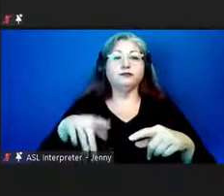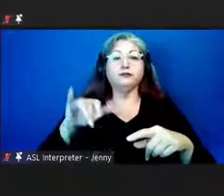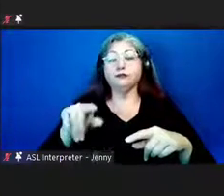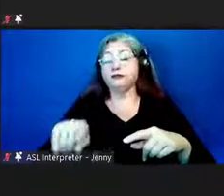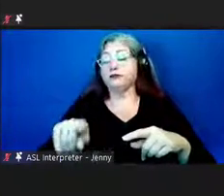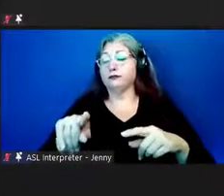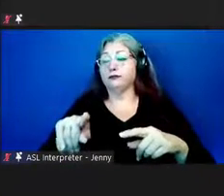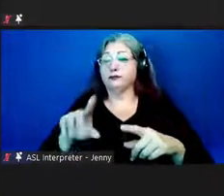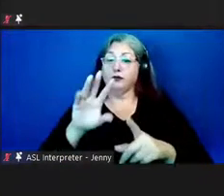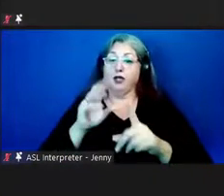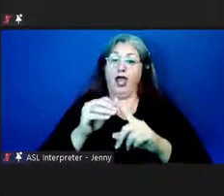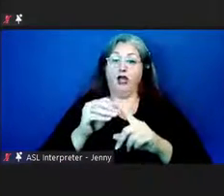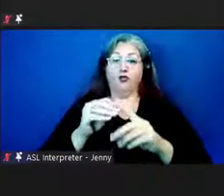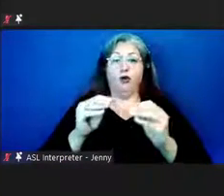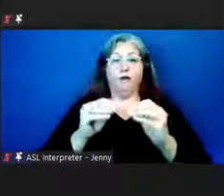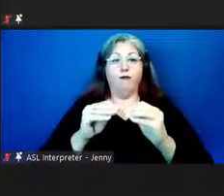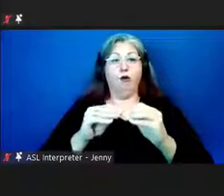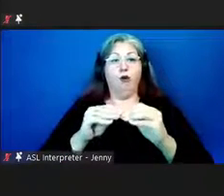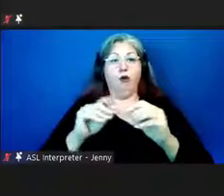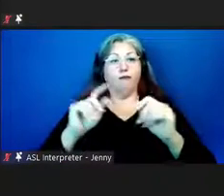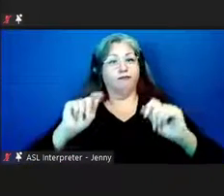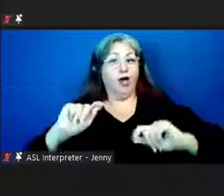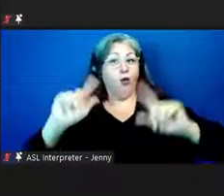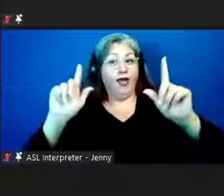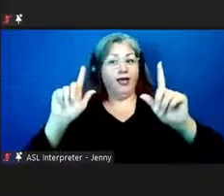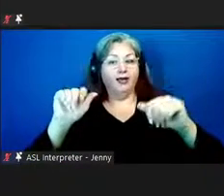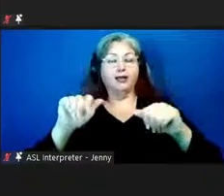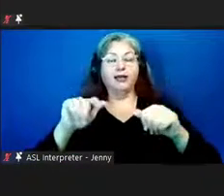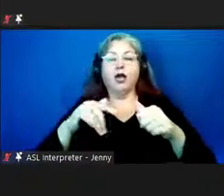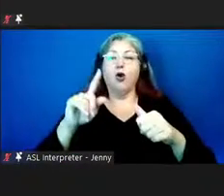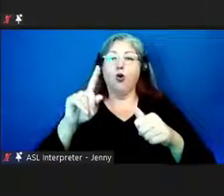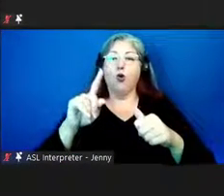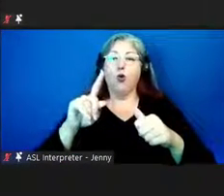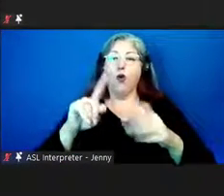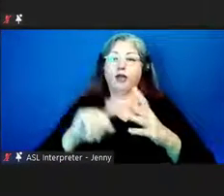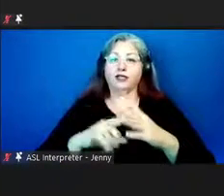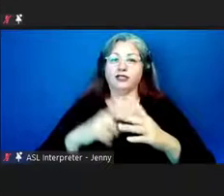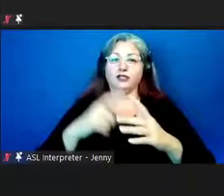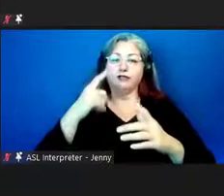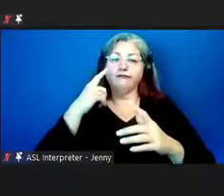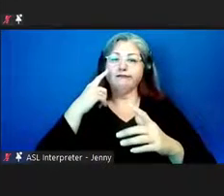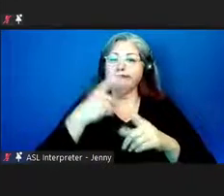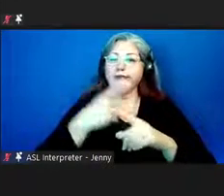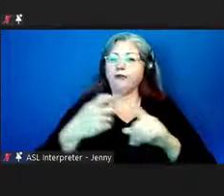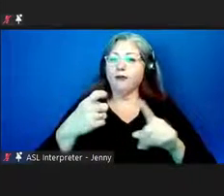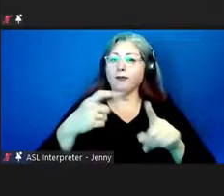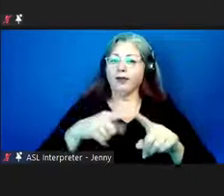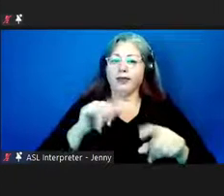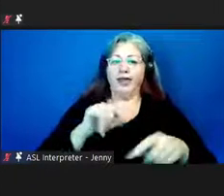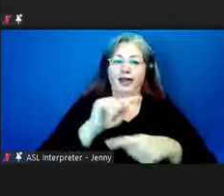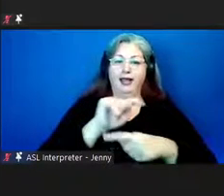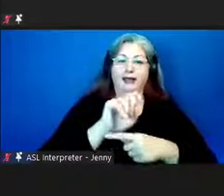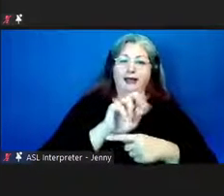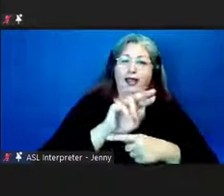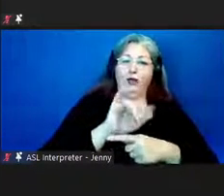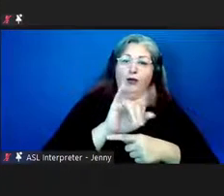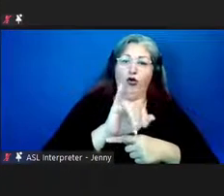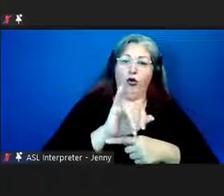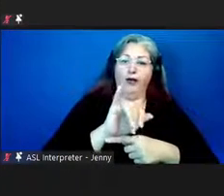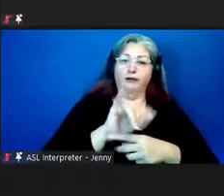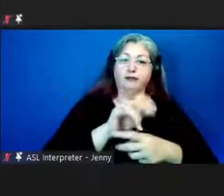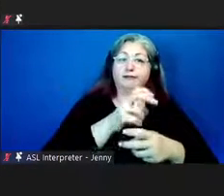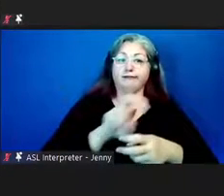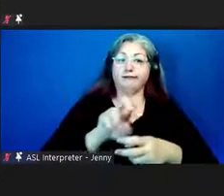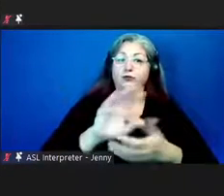as i said was one factor was this coming out of uh the territorial days into statehood